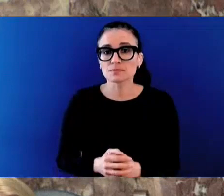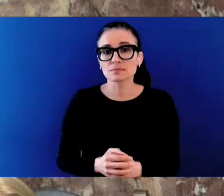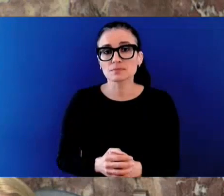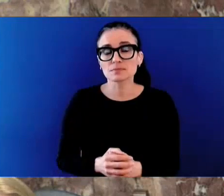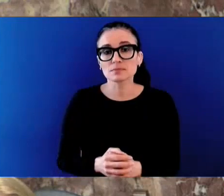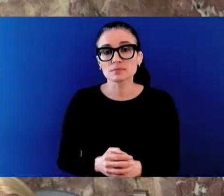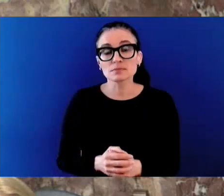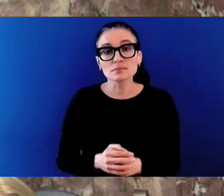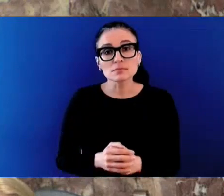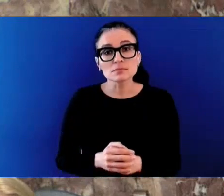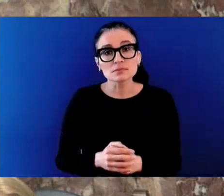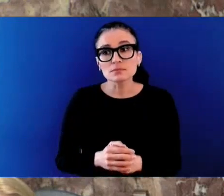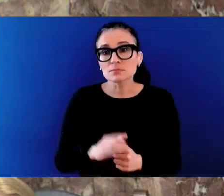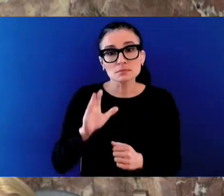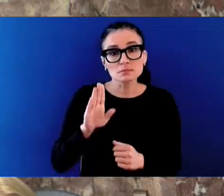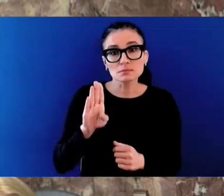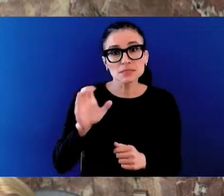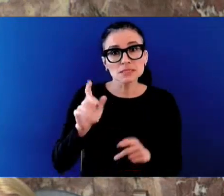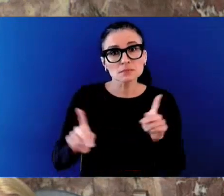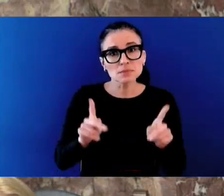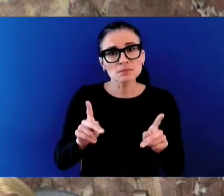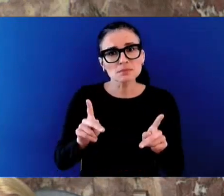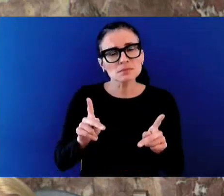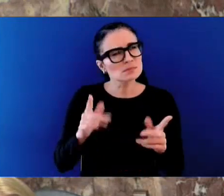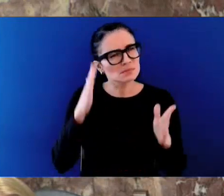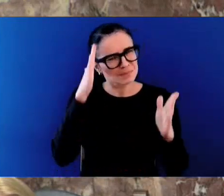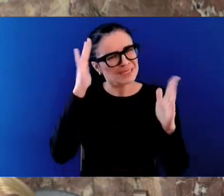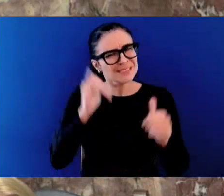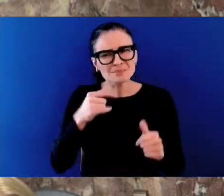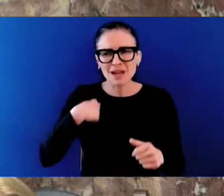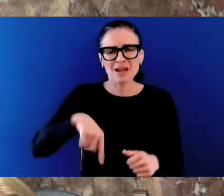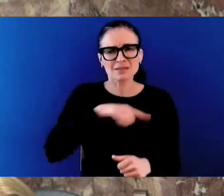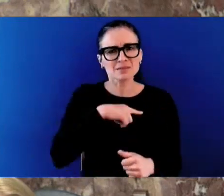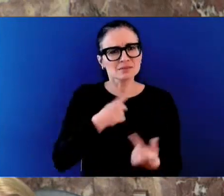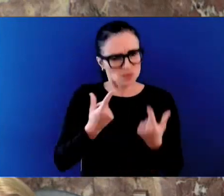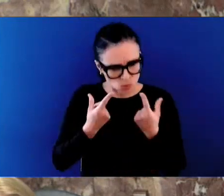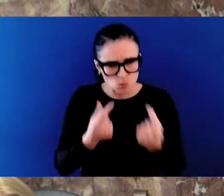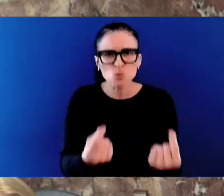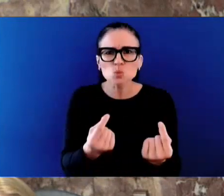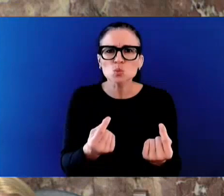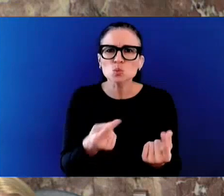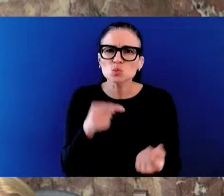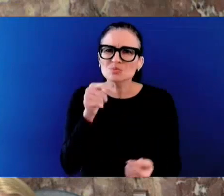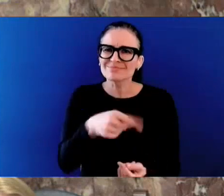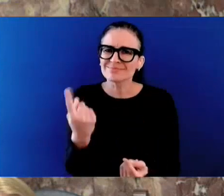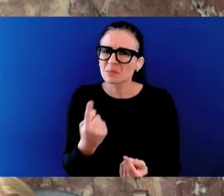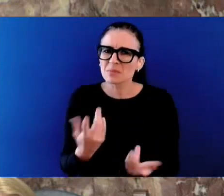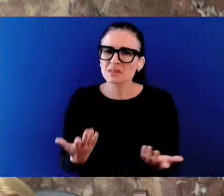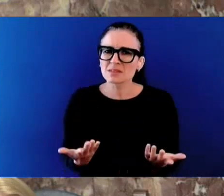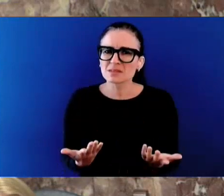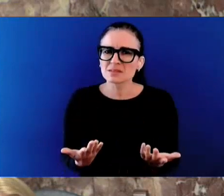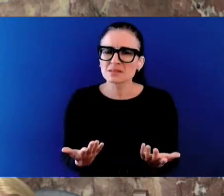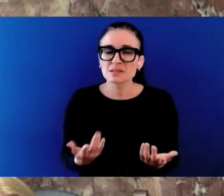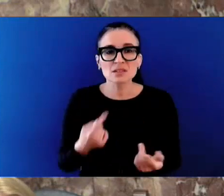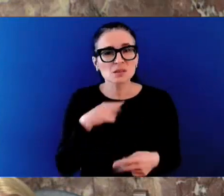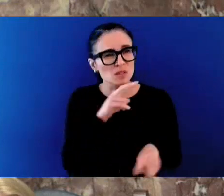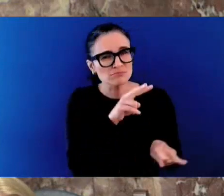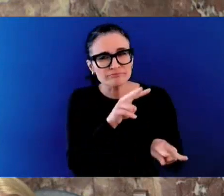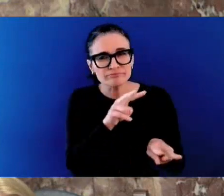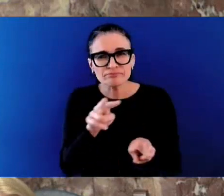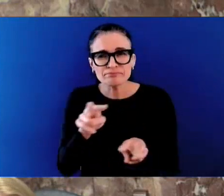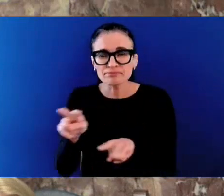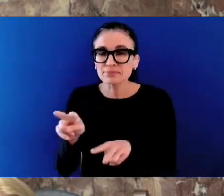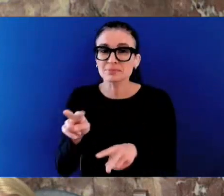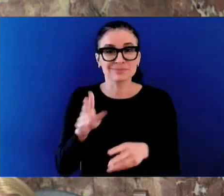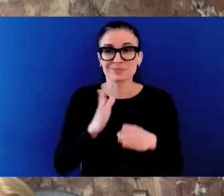When we consider the loss that our communities are experiencing, over 2,500 British Columbians last year. A toxic drug crisis that